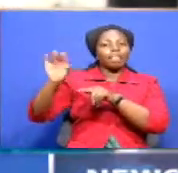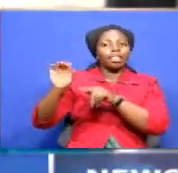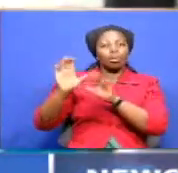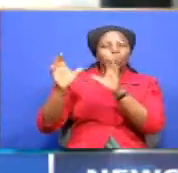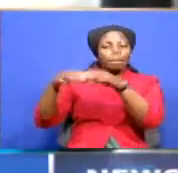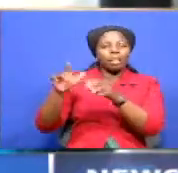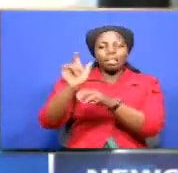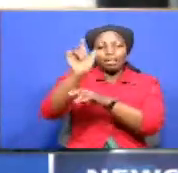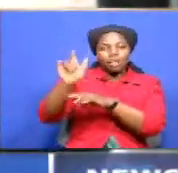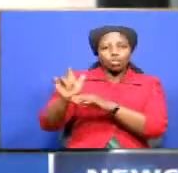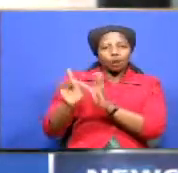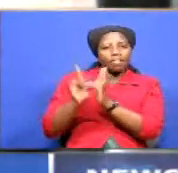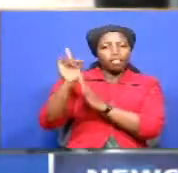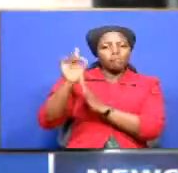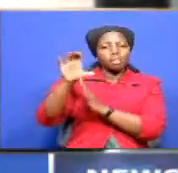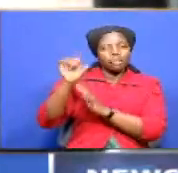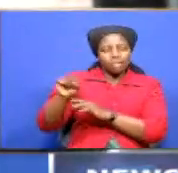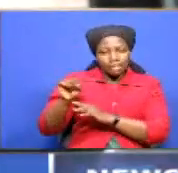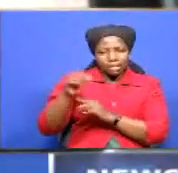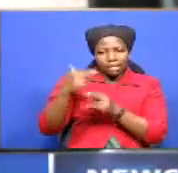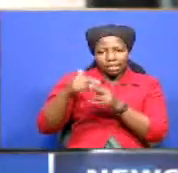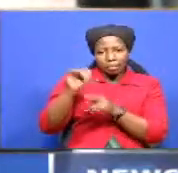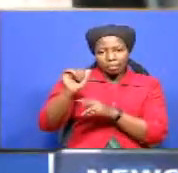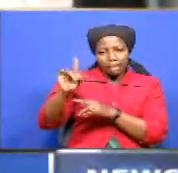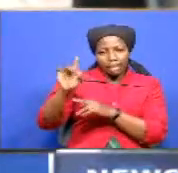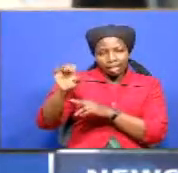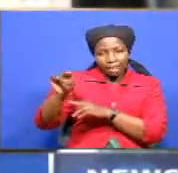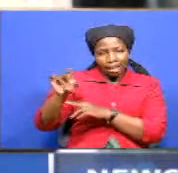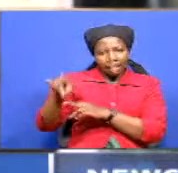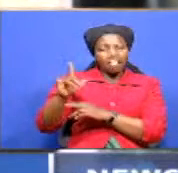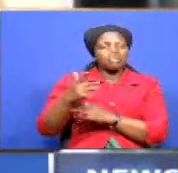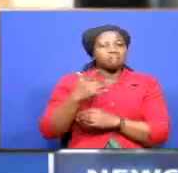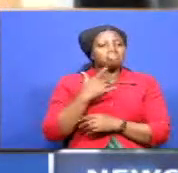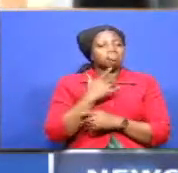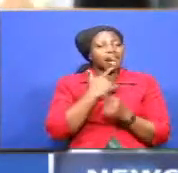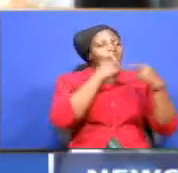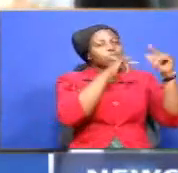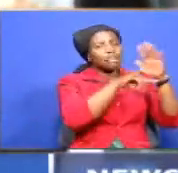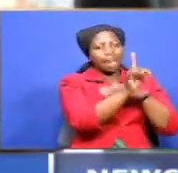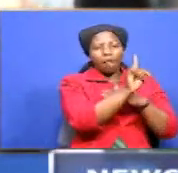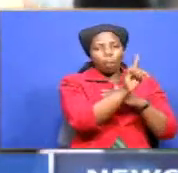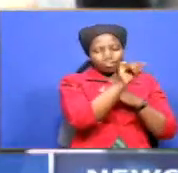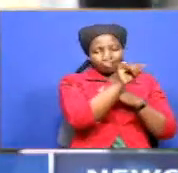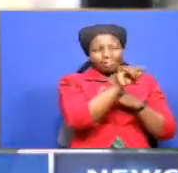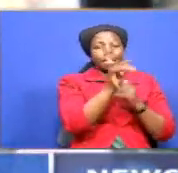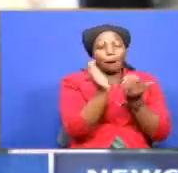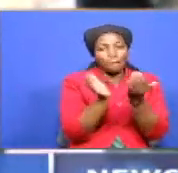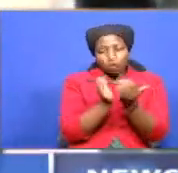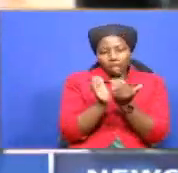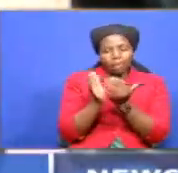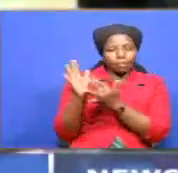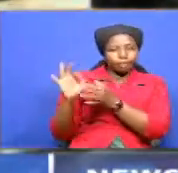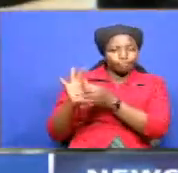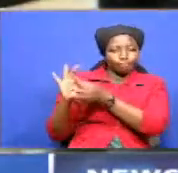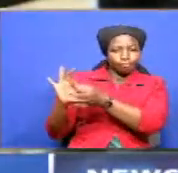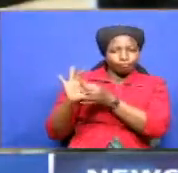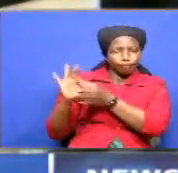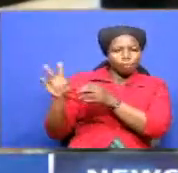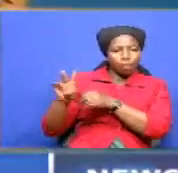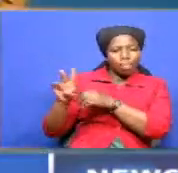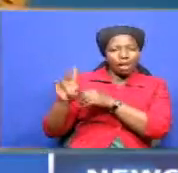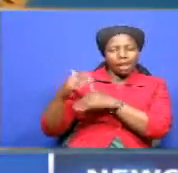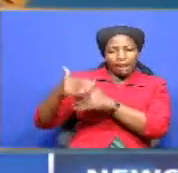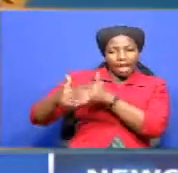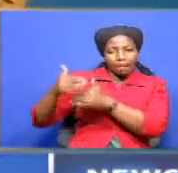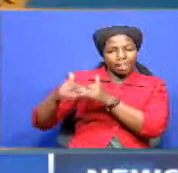Regional Development Cabinet Secretary Aidan Mohamed will denounce in Nairobi that trade relations between the two neighbours remain healthy.